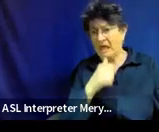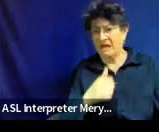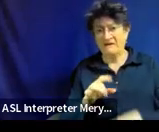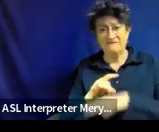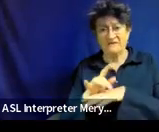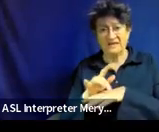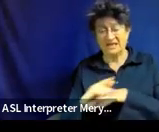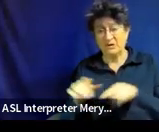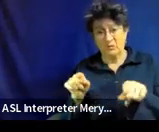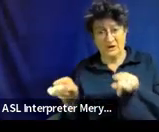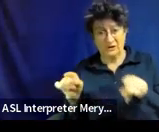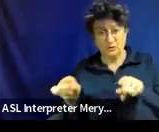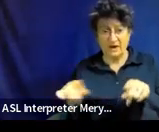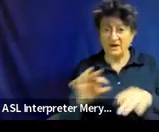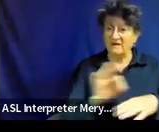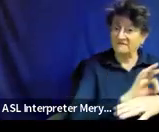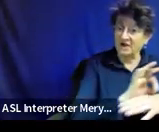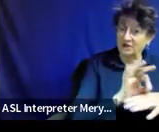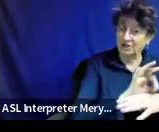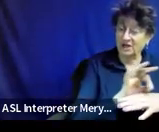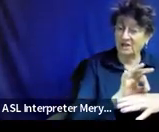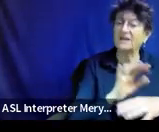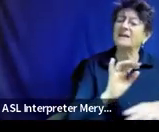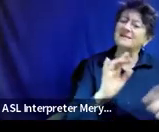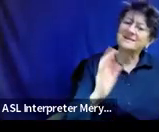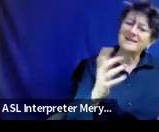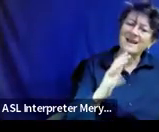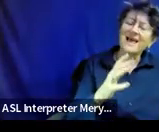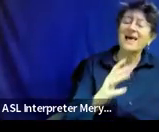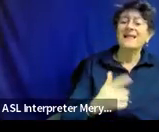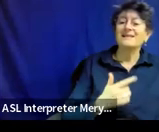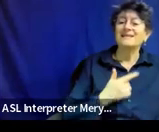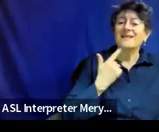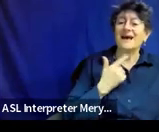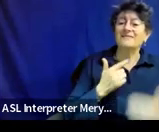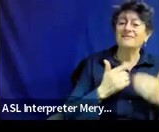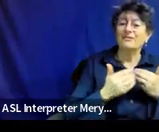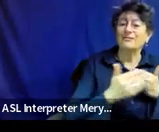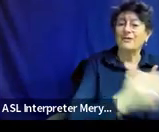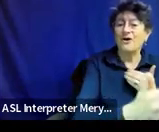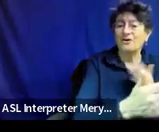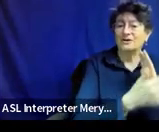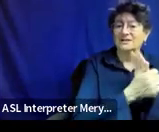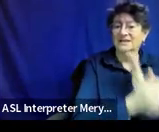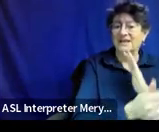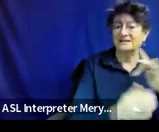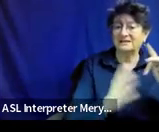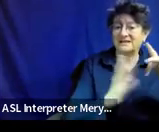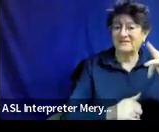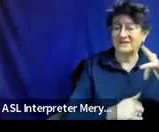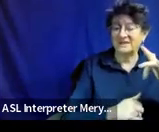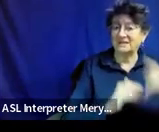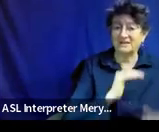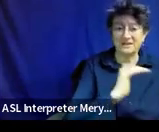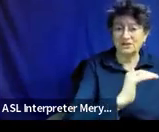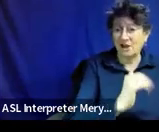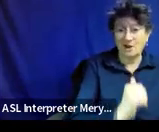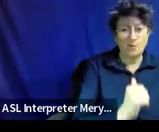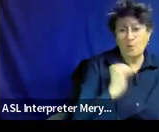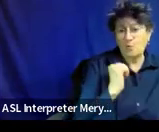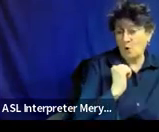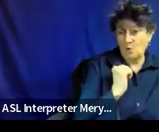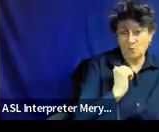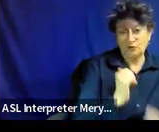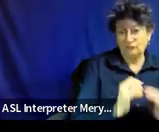functional is kind of that lifelong skill deficit that the child's not going to outgrow. Developmental being something that the